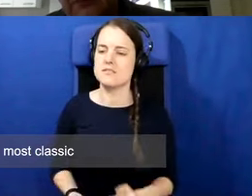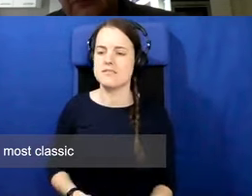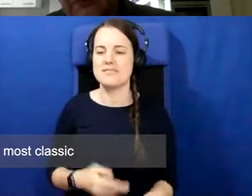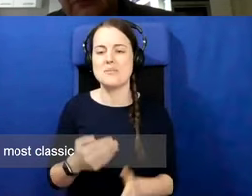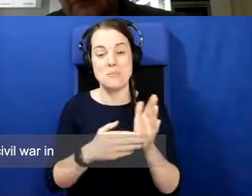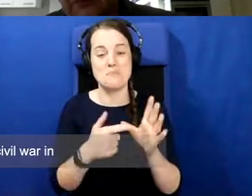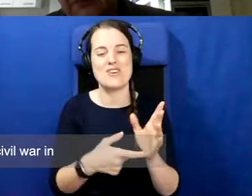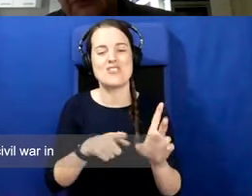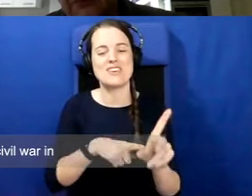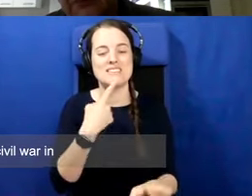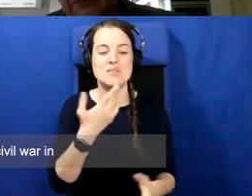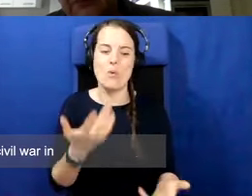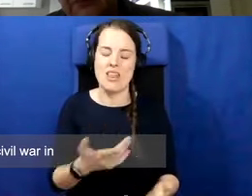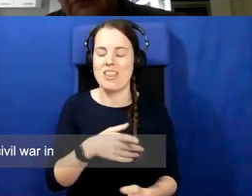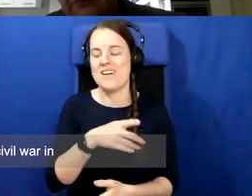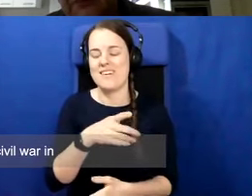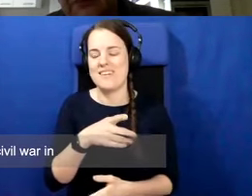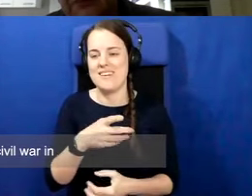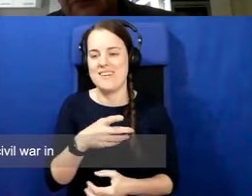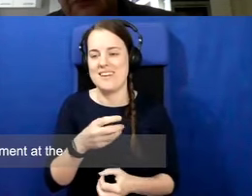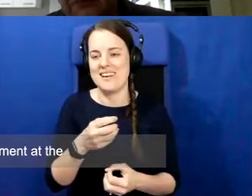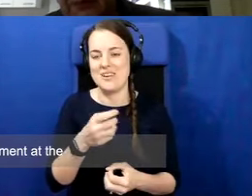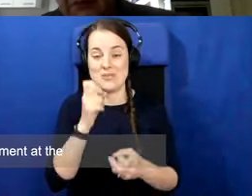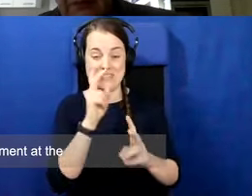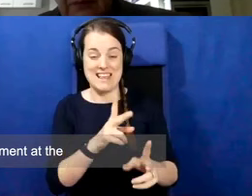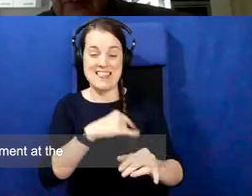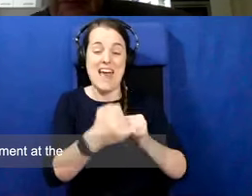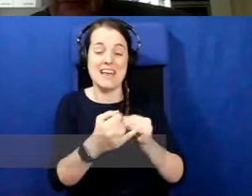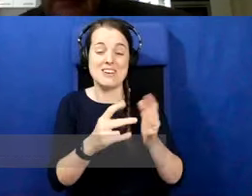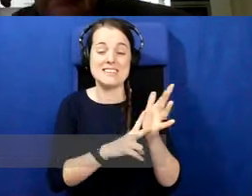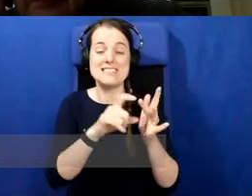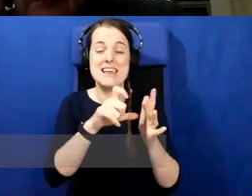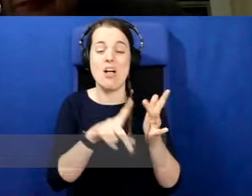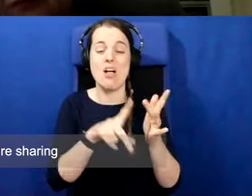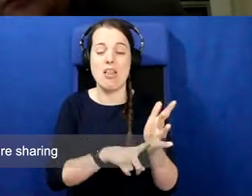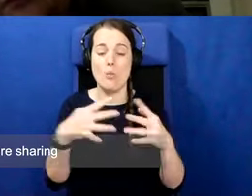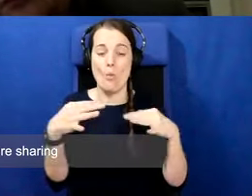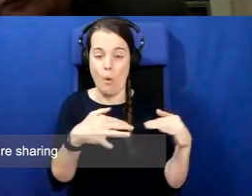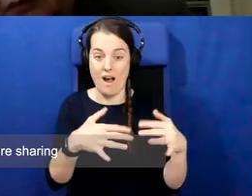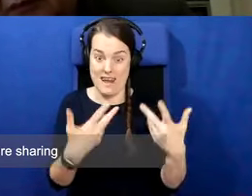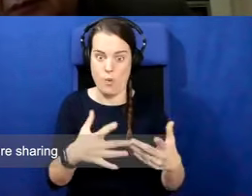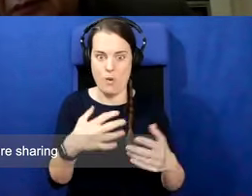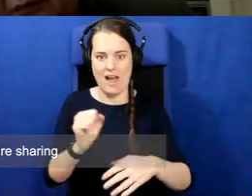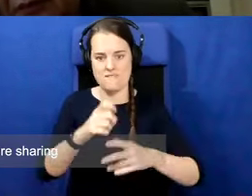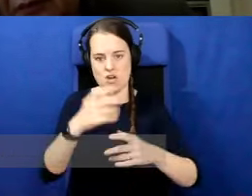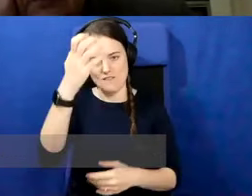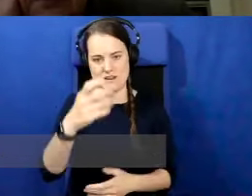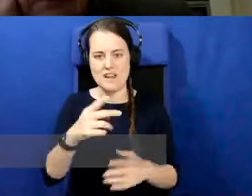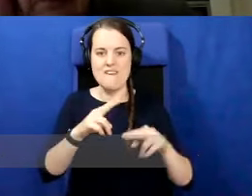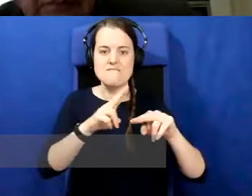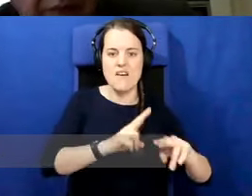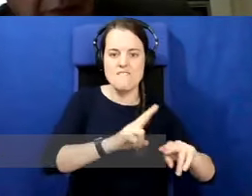classic example of the end to the Civil War and the fact that we have a government at the moment where Pina Fáil and Pina Gael are sharing power.